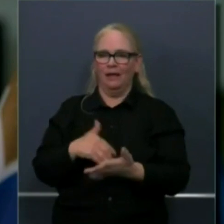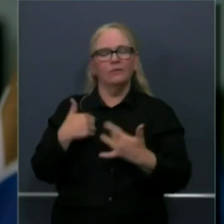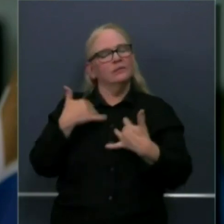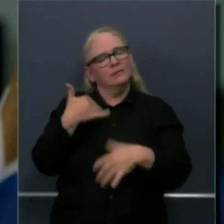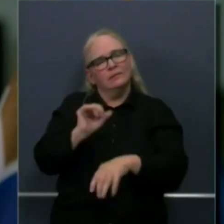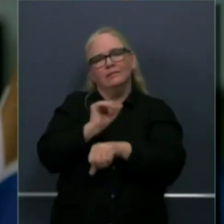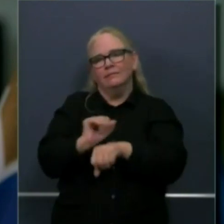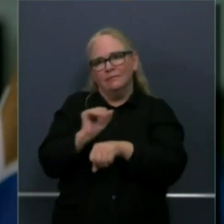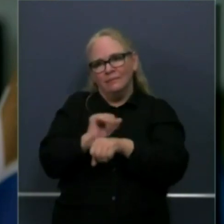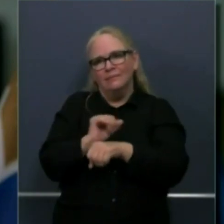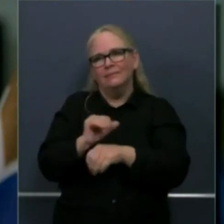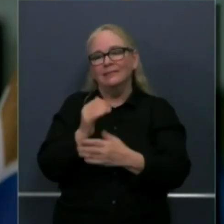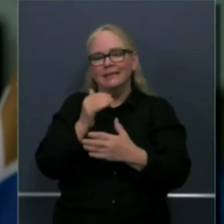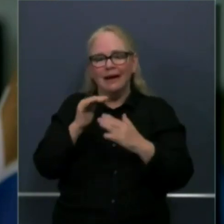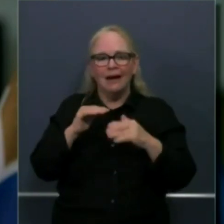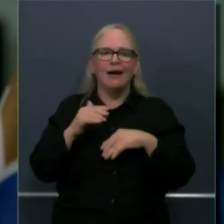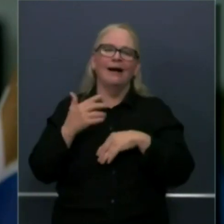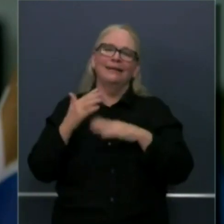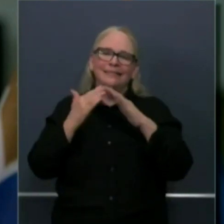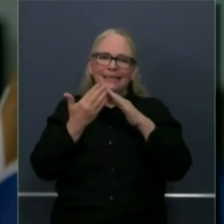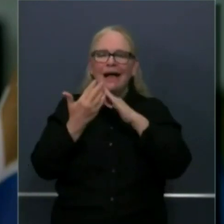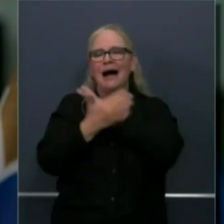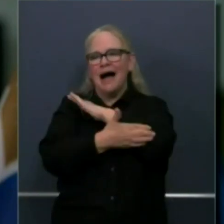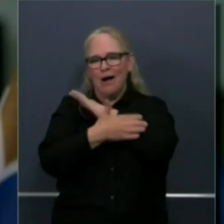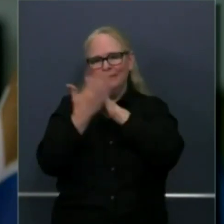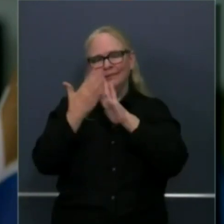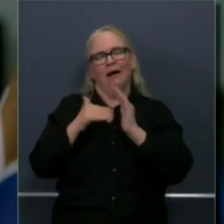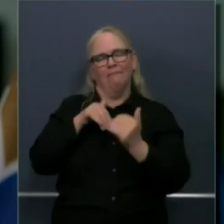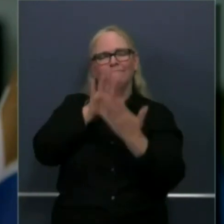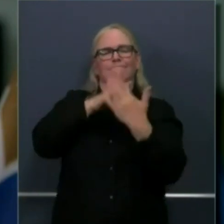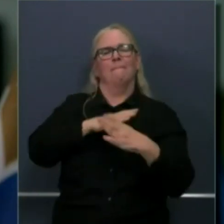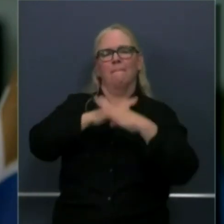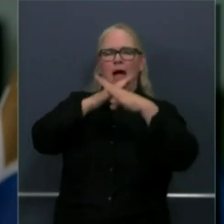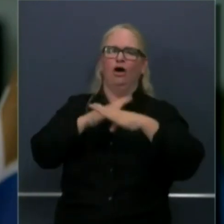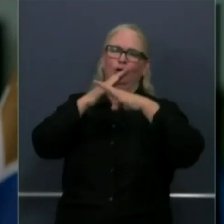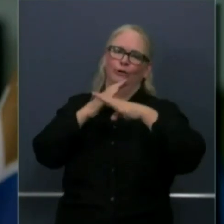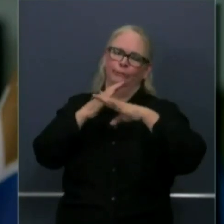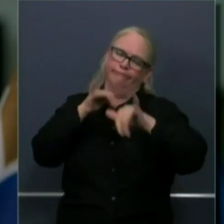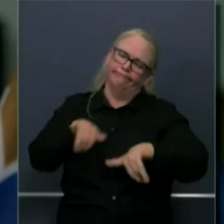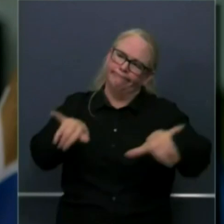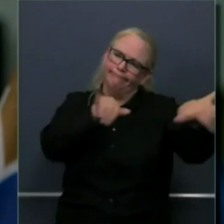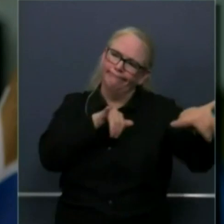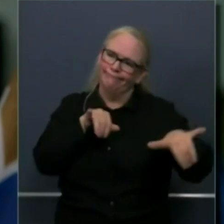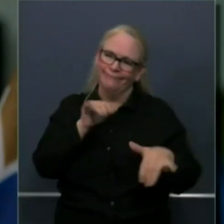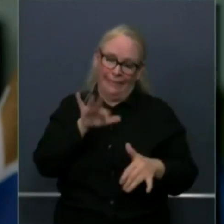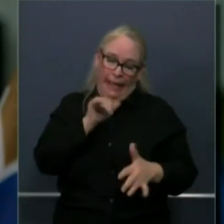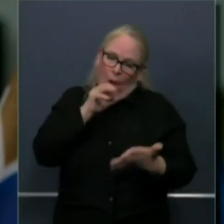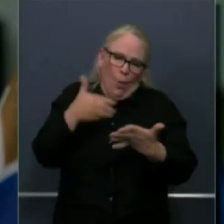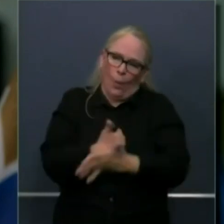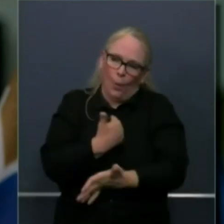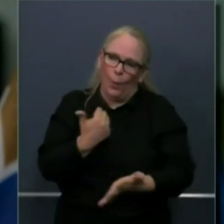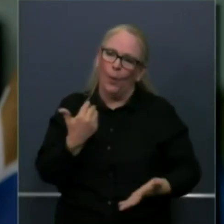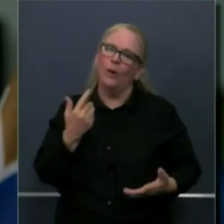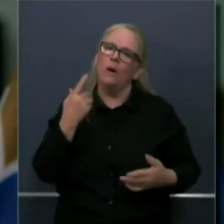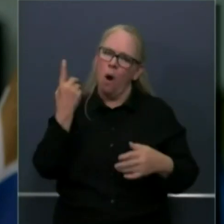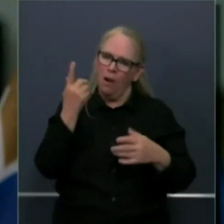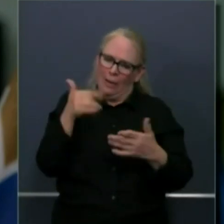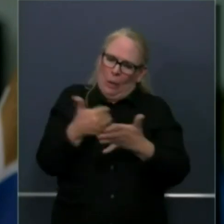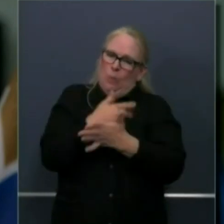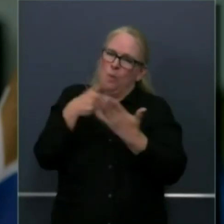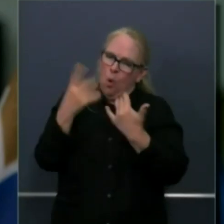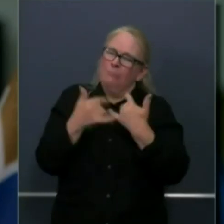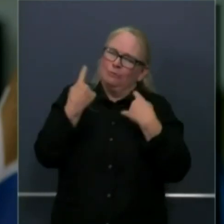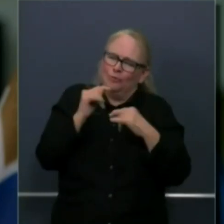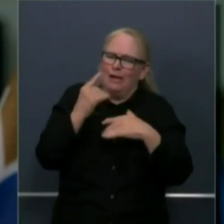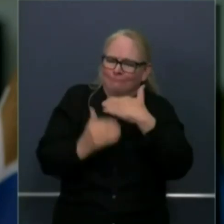at the local level that's the nature of any application implementation uh but at least providing that framework which was our commitment